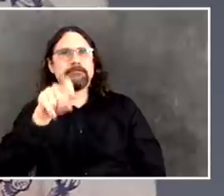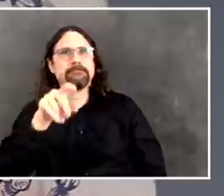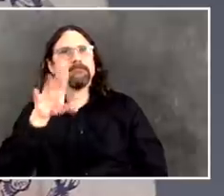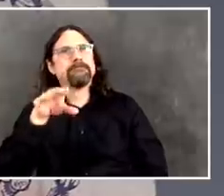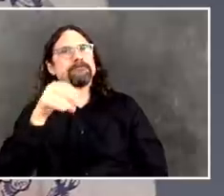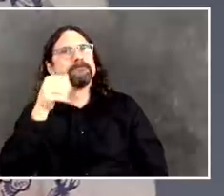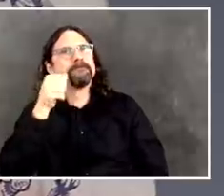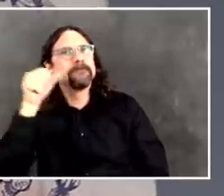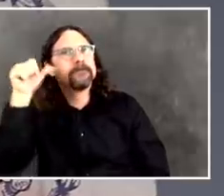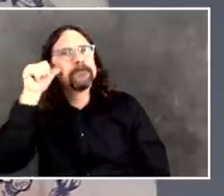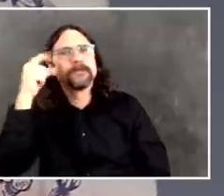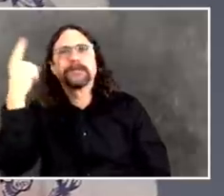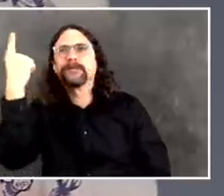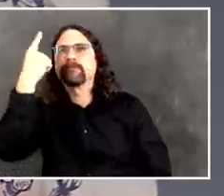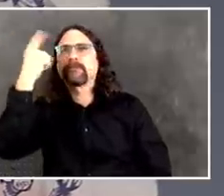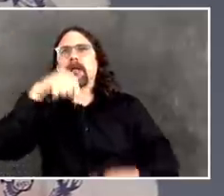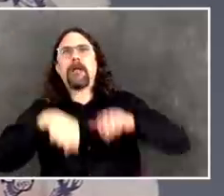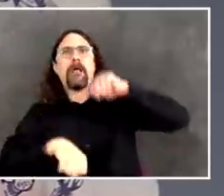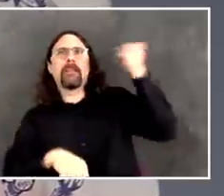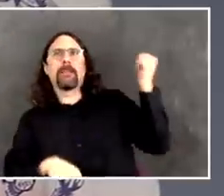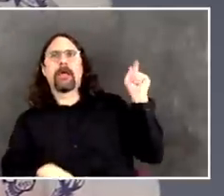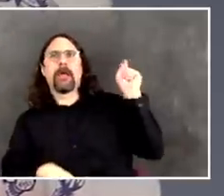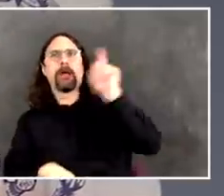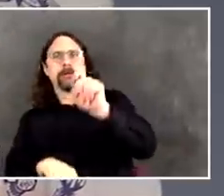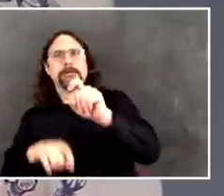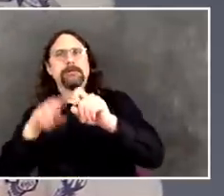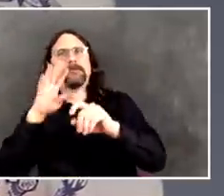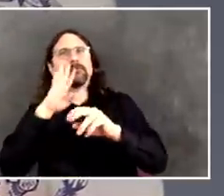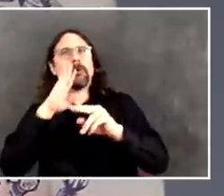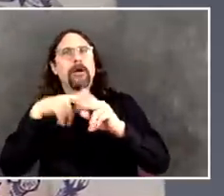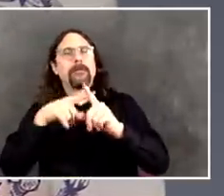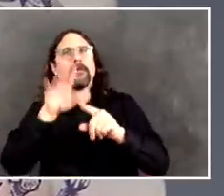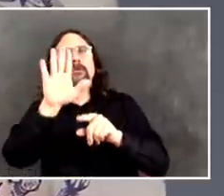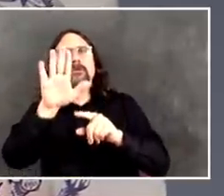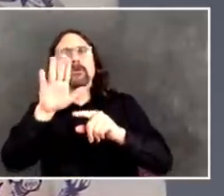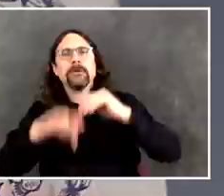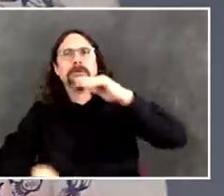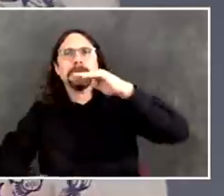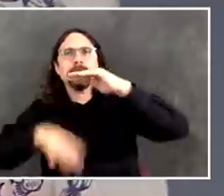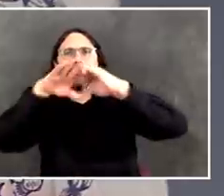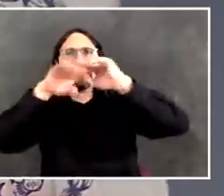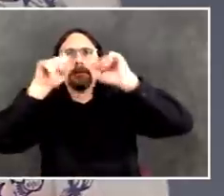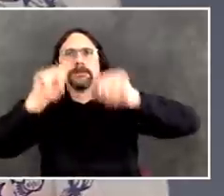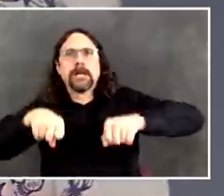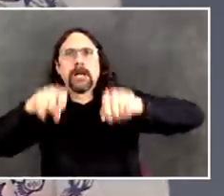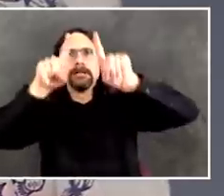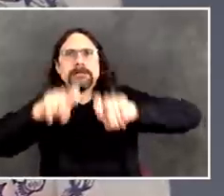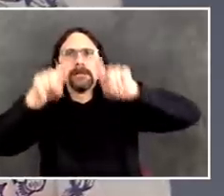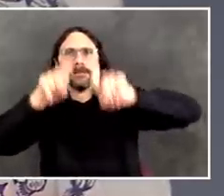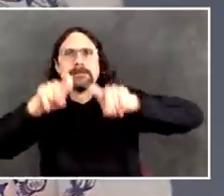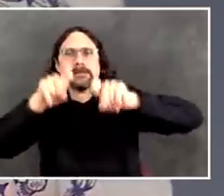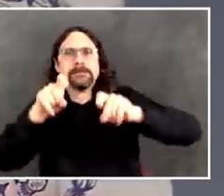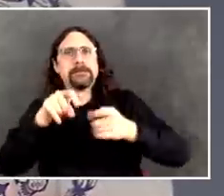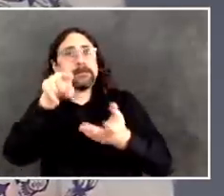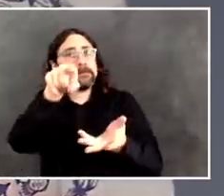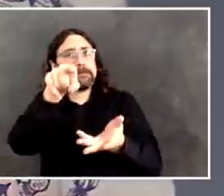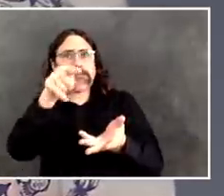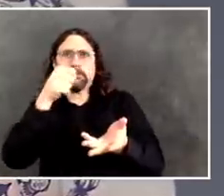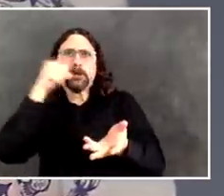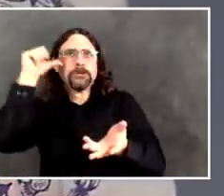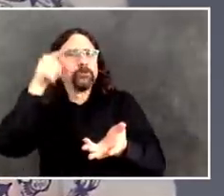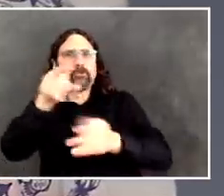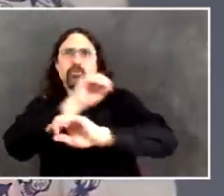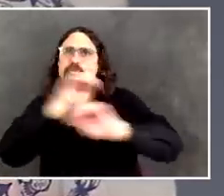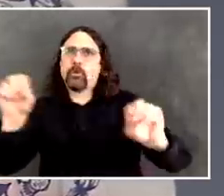So I'm going to follow up and ask if you have it today. Yes. Given that your plan relies on that. Absolutely. And I just wanted to make sure, Anna,